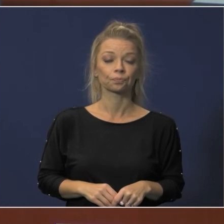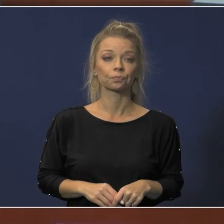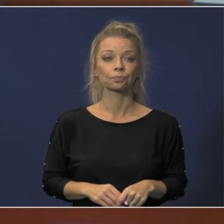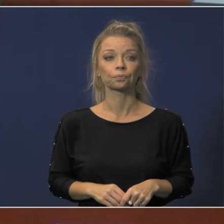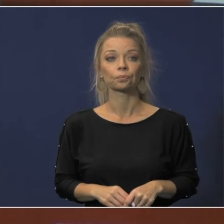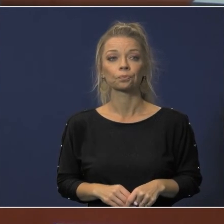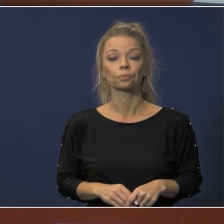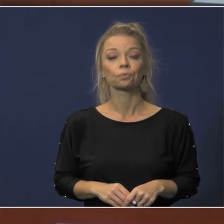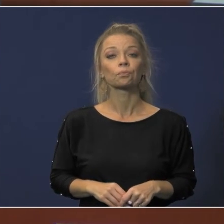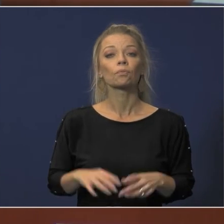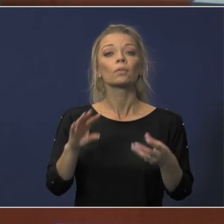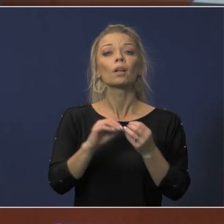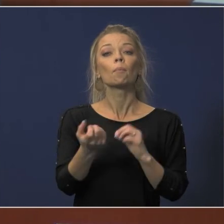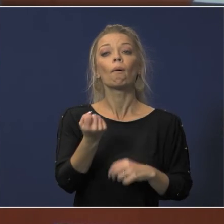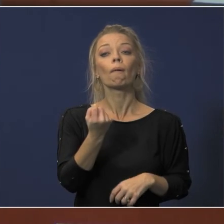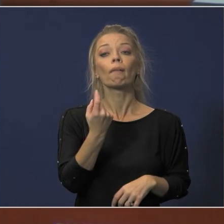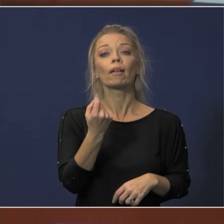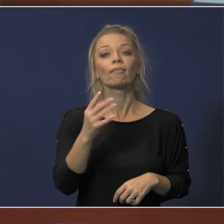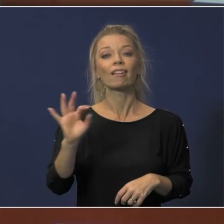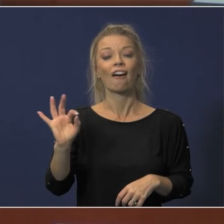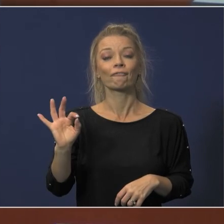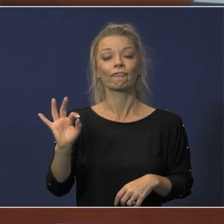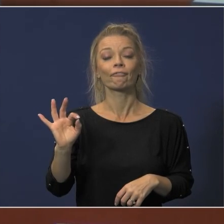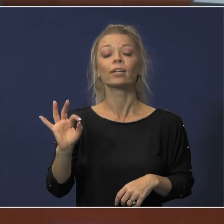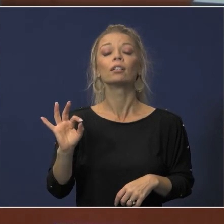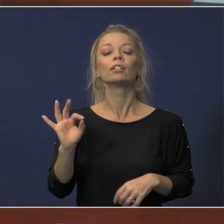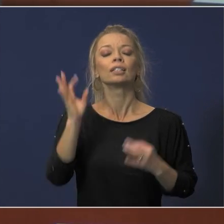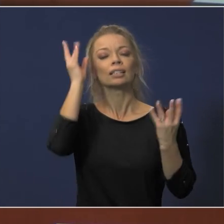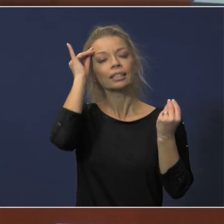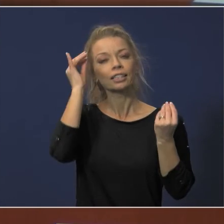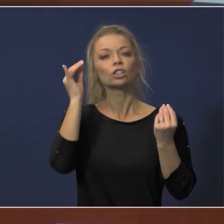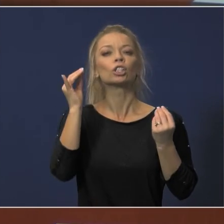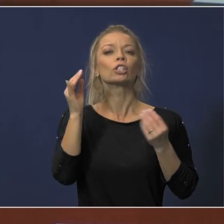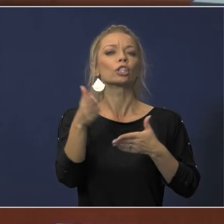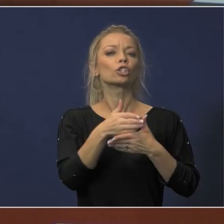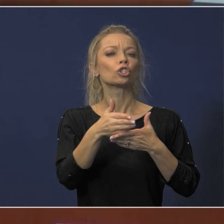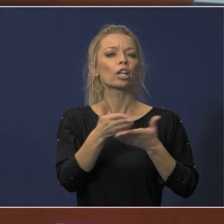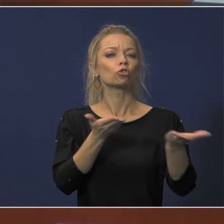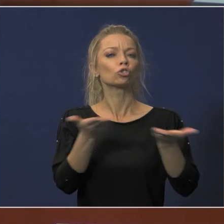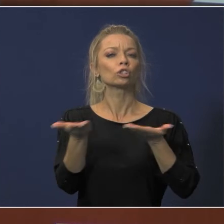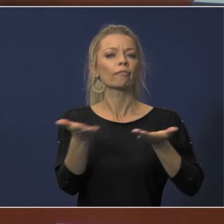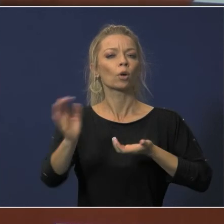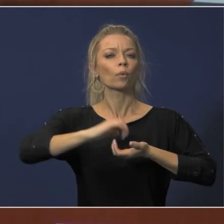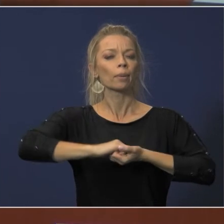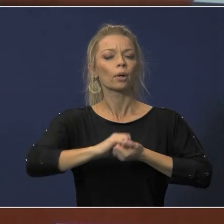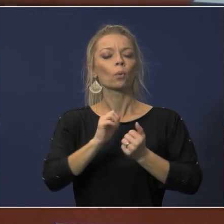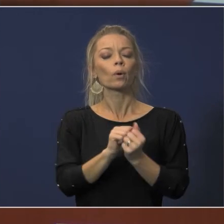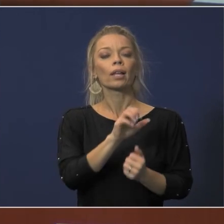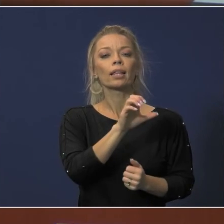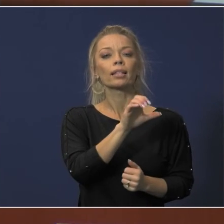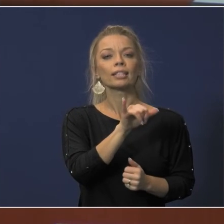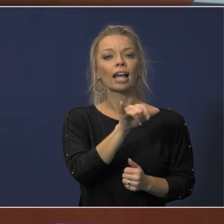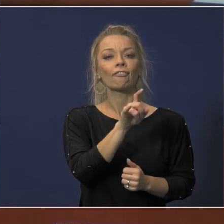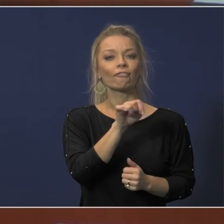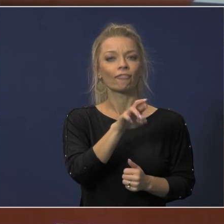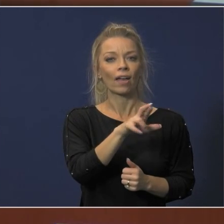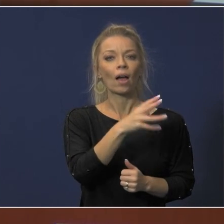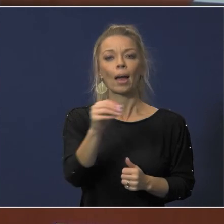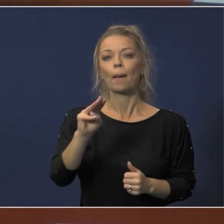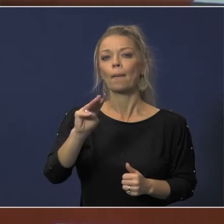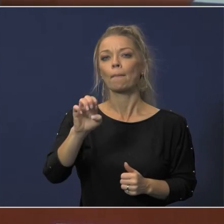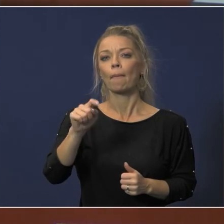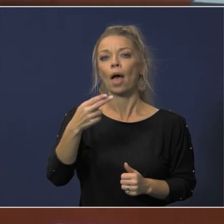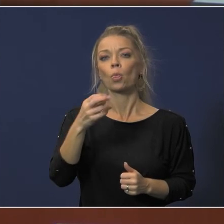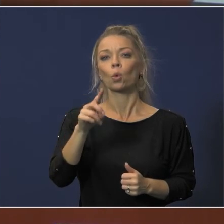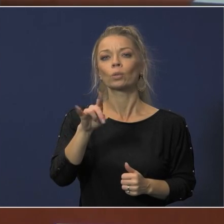agenda item 11f the board will consider approving the shared service arrangement between cypress fairbanks isd and methodist